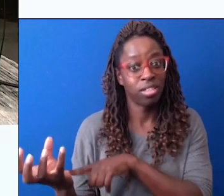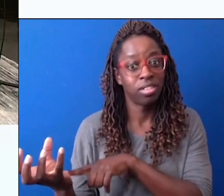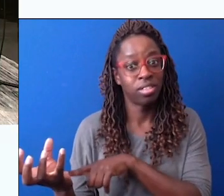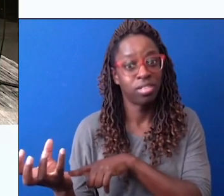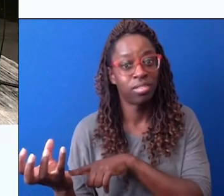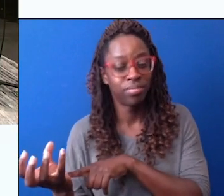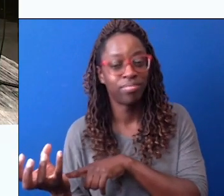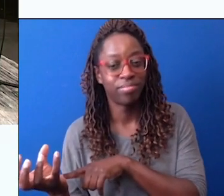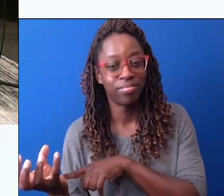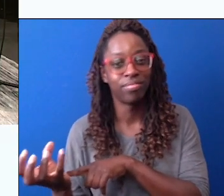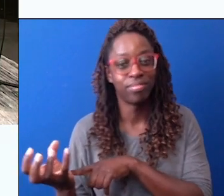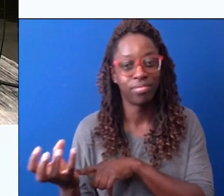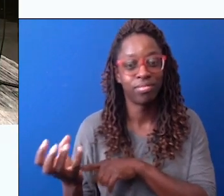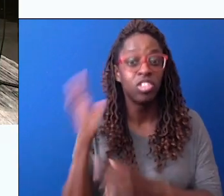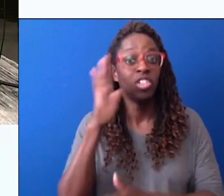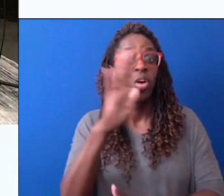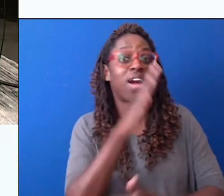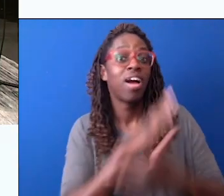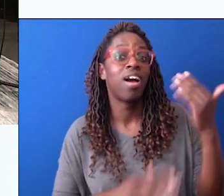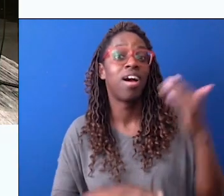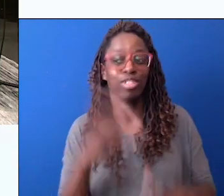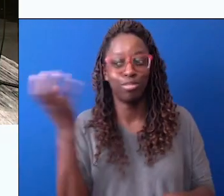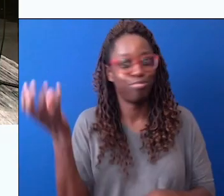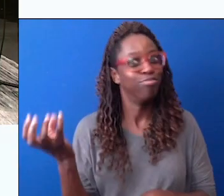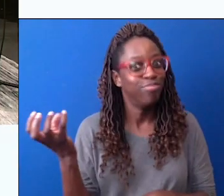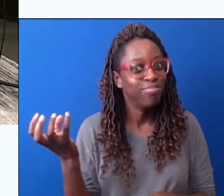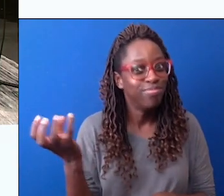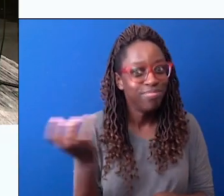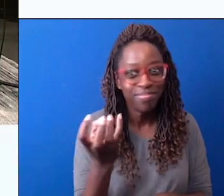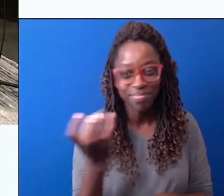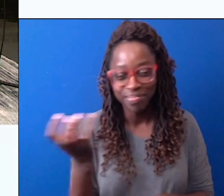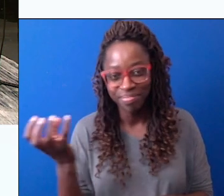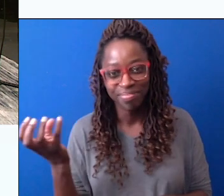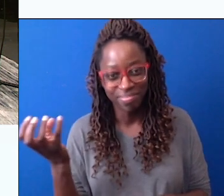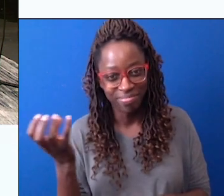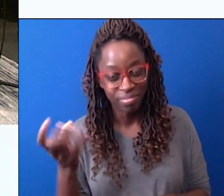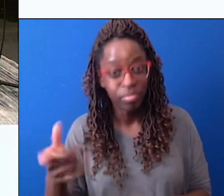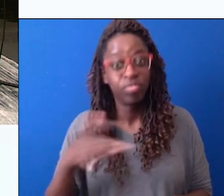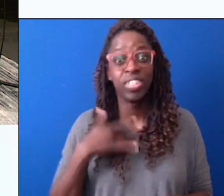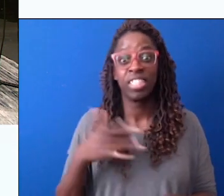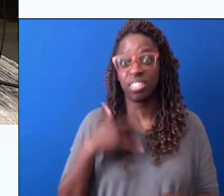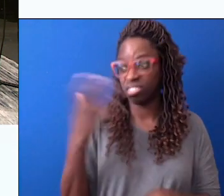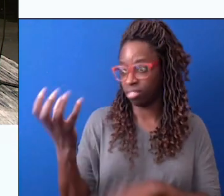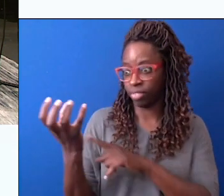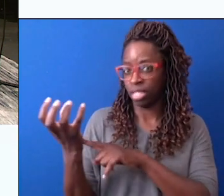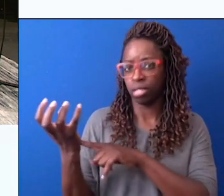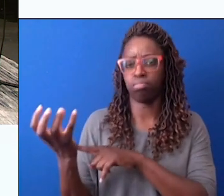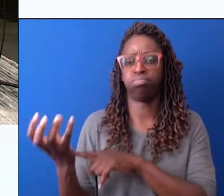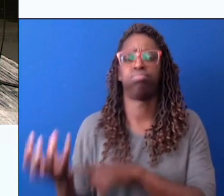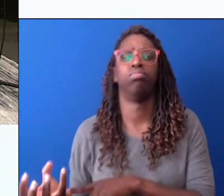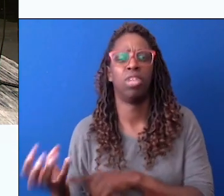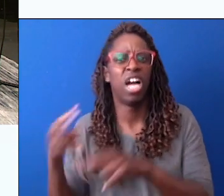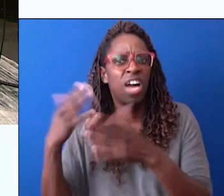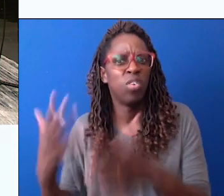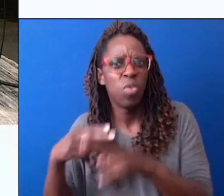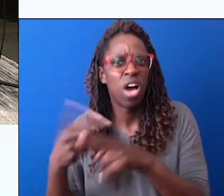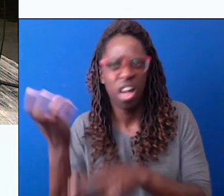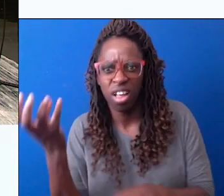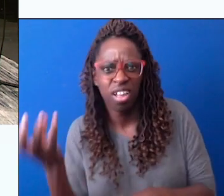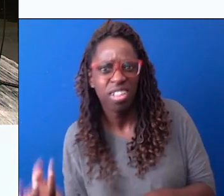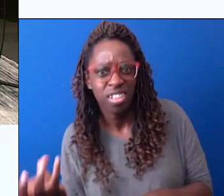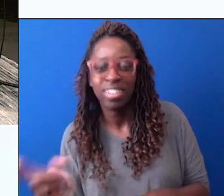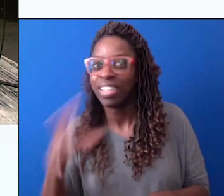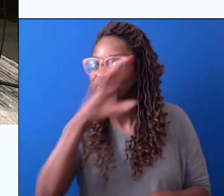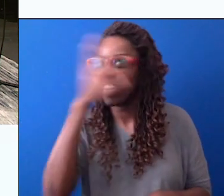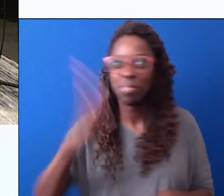Well, if you hold the stone, marinero soul Held it in your hand, marinero soul If you feel